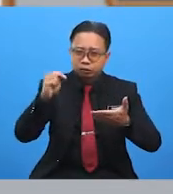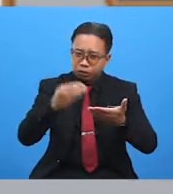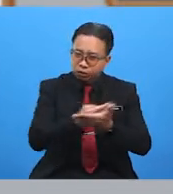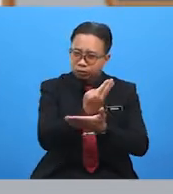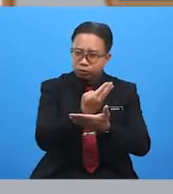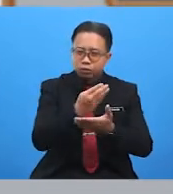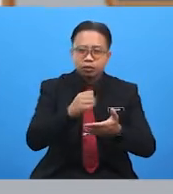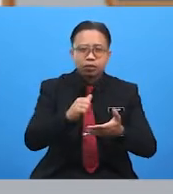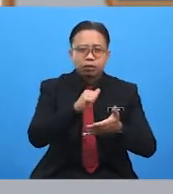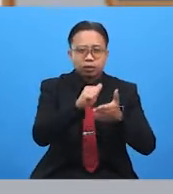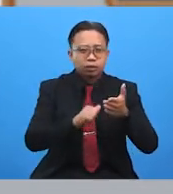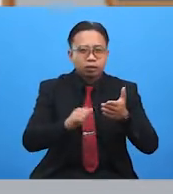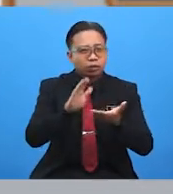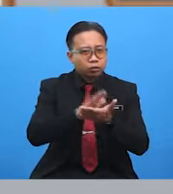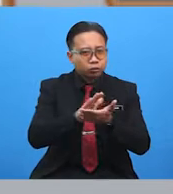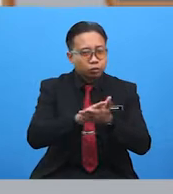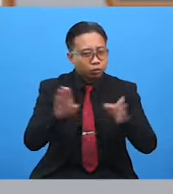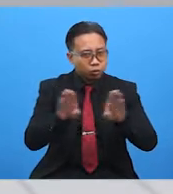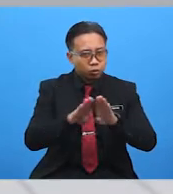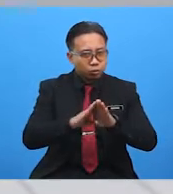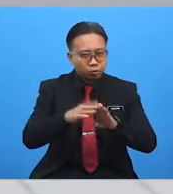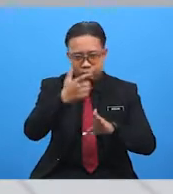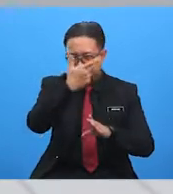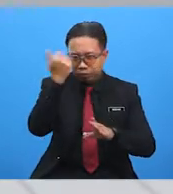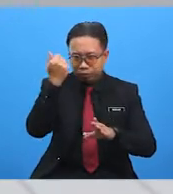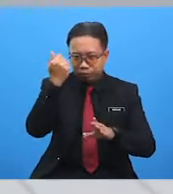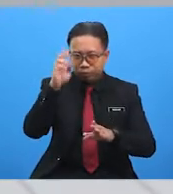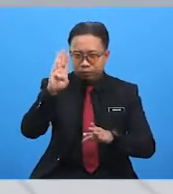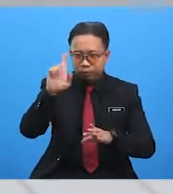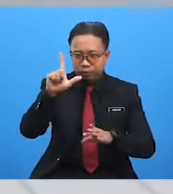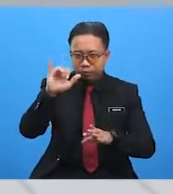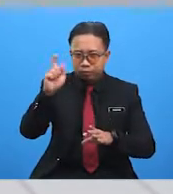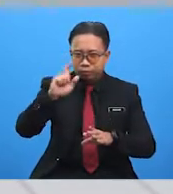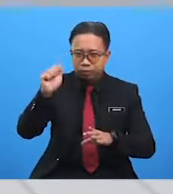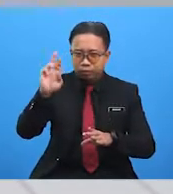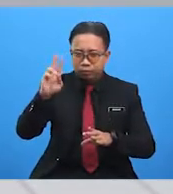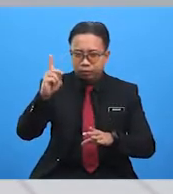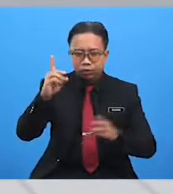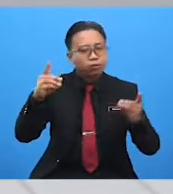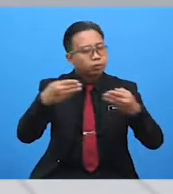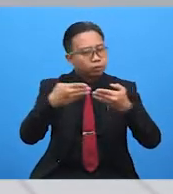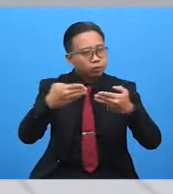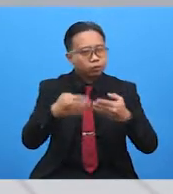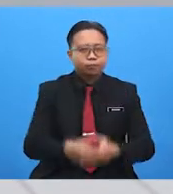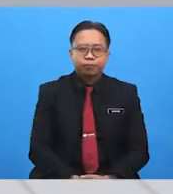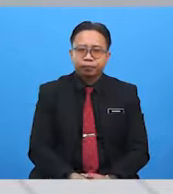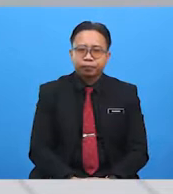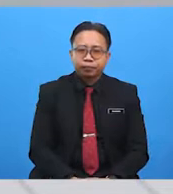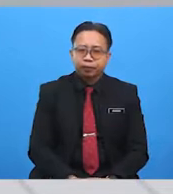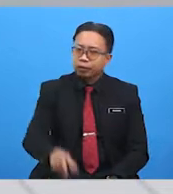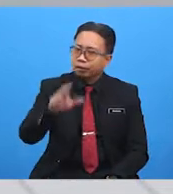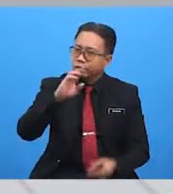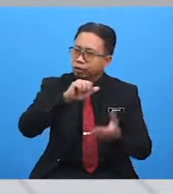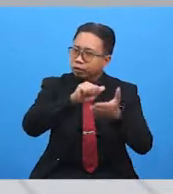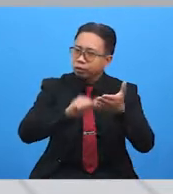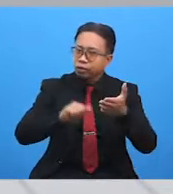Schools close as blizzards continue. Therefore, for article three, we know